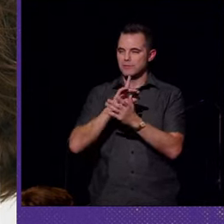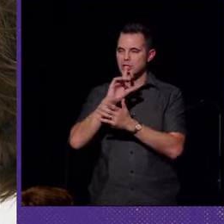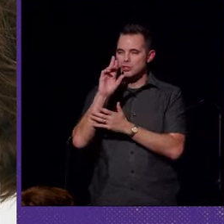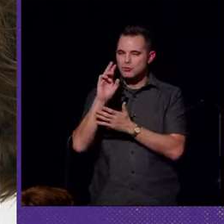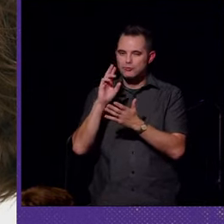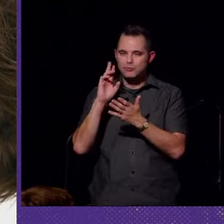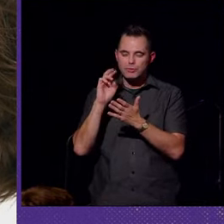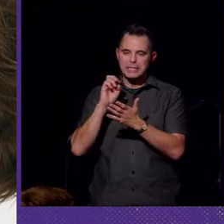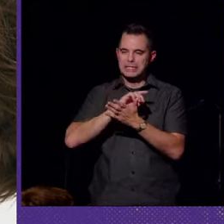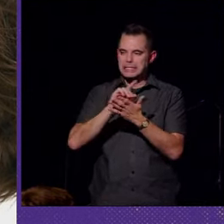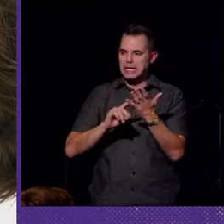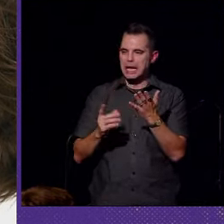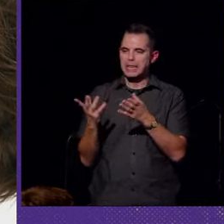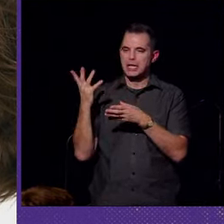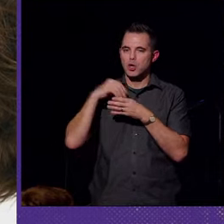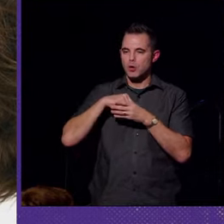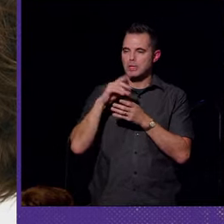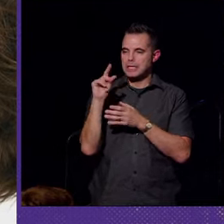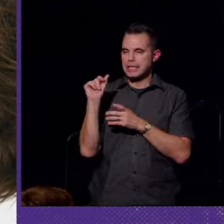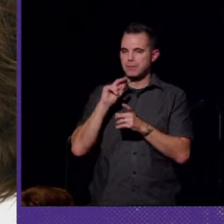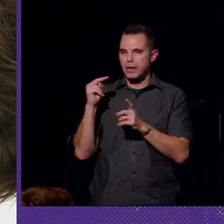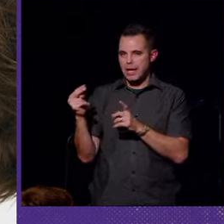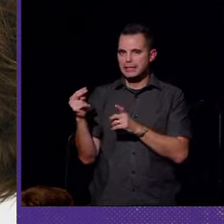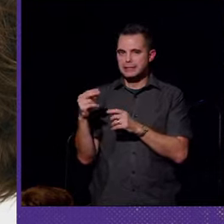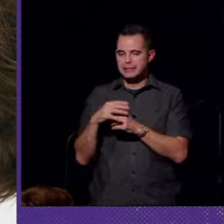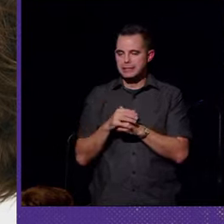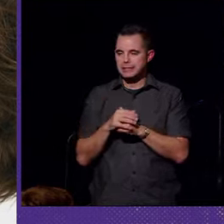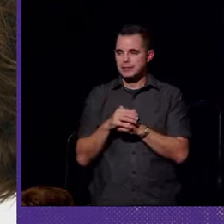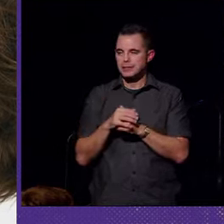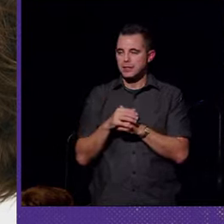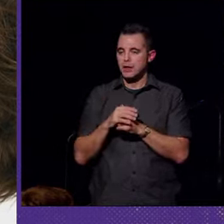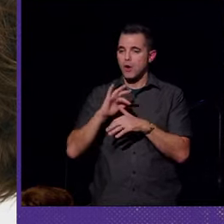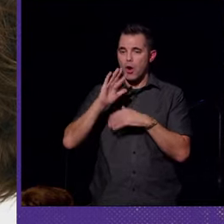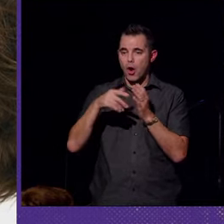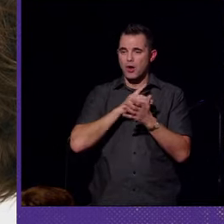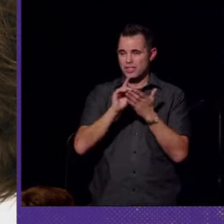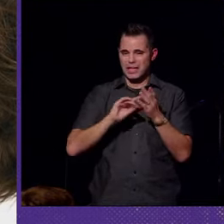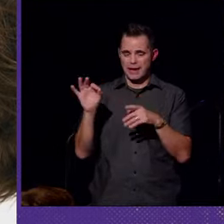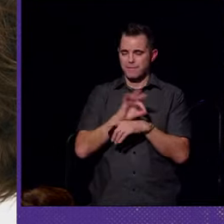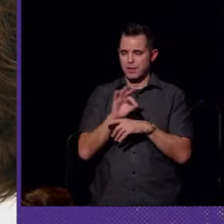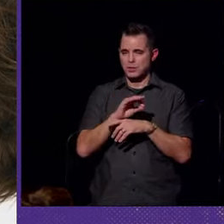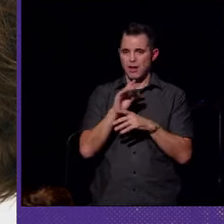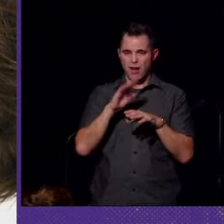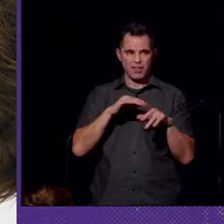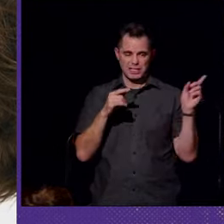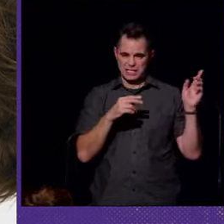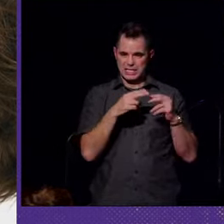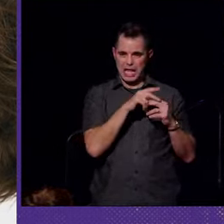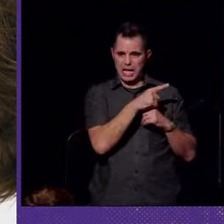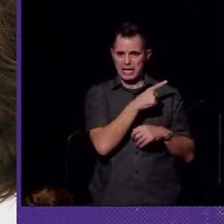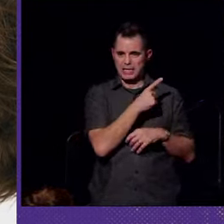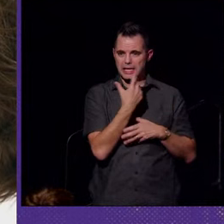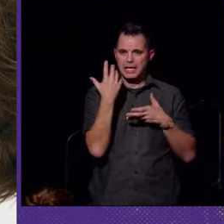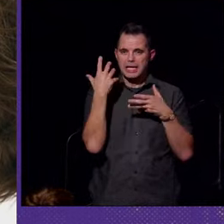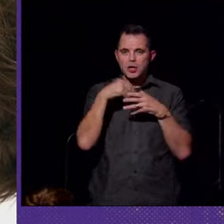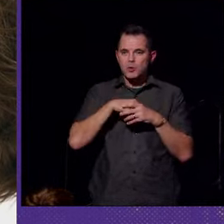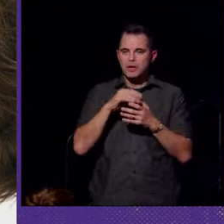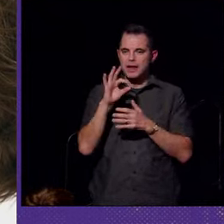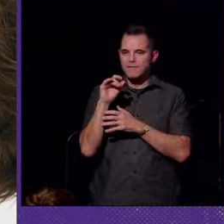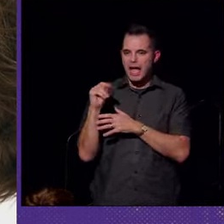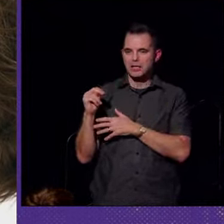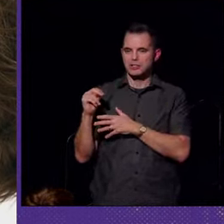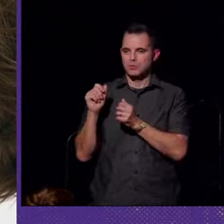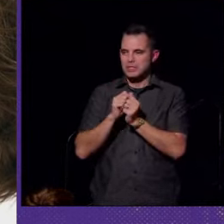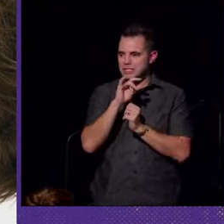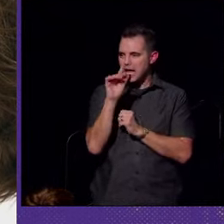that seem to incorporate the disabled gaze. All the designs featured up on this slide incorporate fashion with